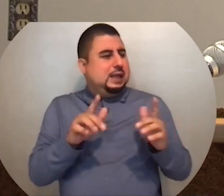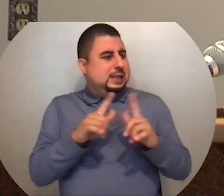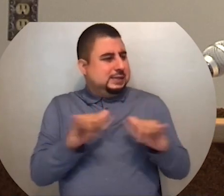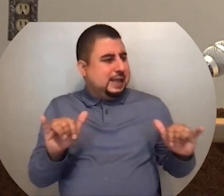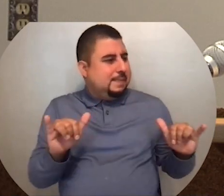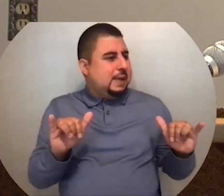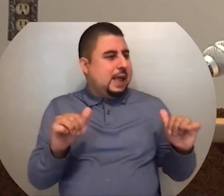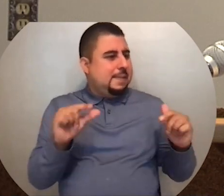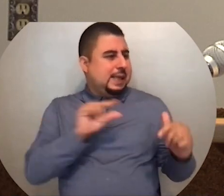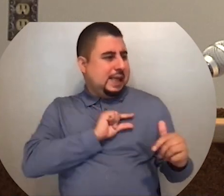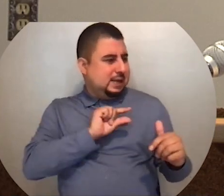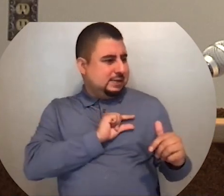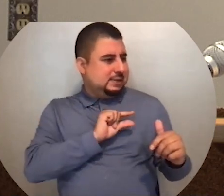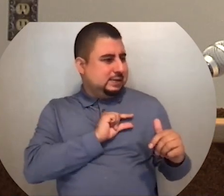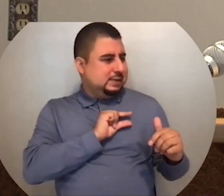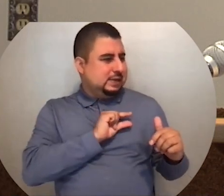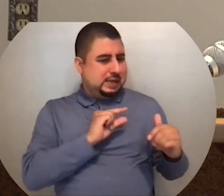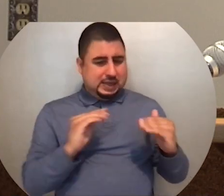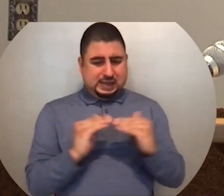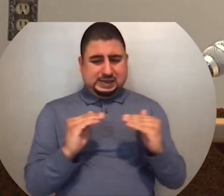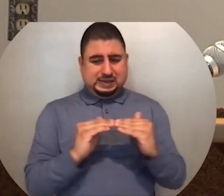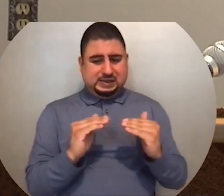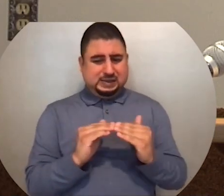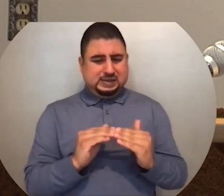the guilty would be treated alike.